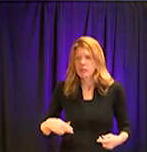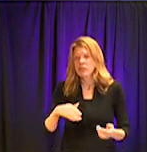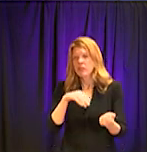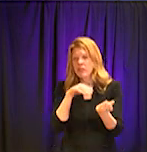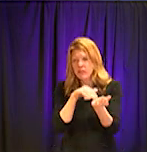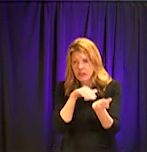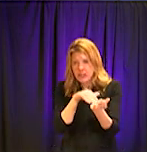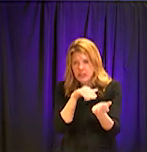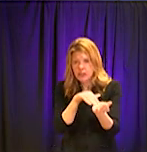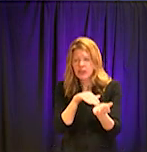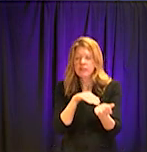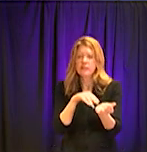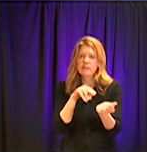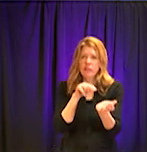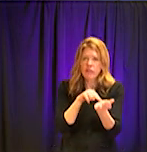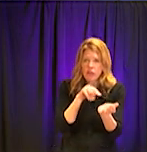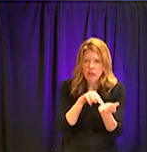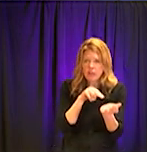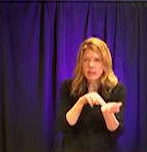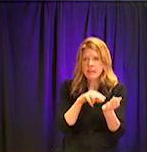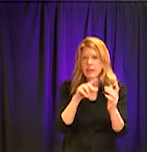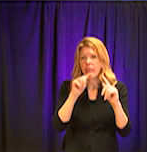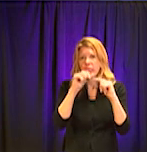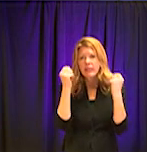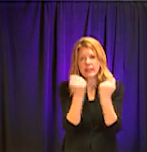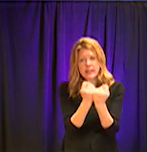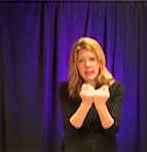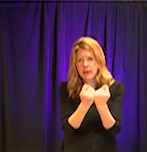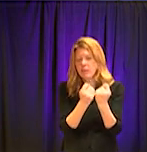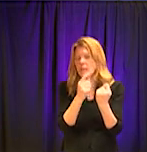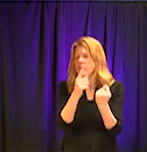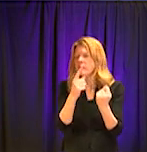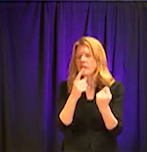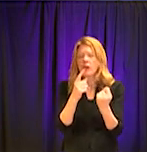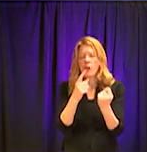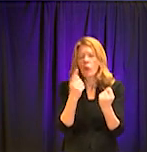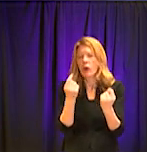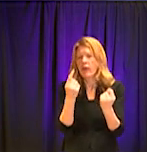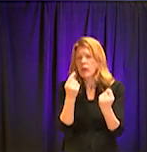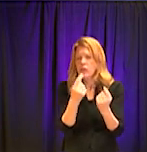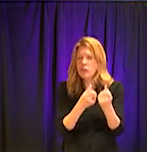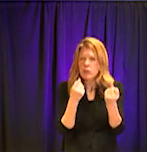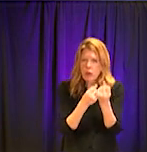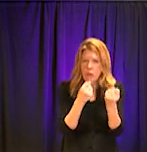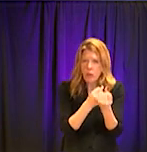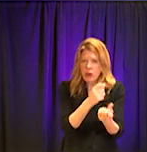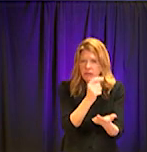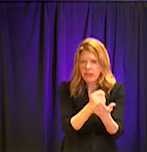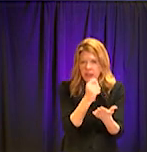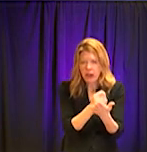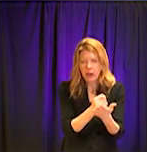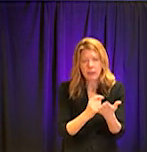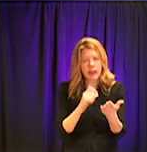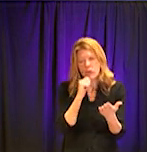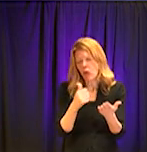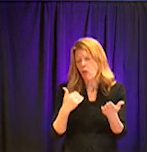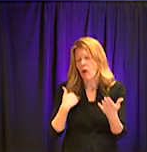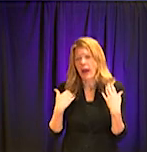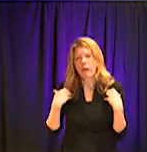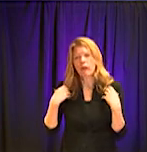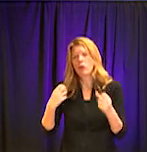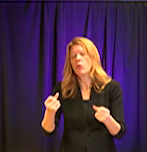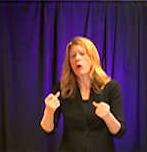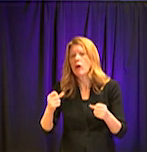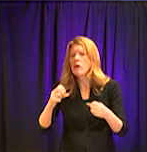And so right now, there is no cure for the COVID-19 virus. What that means is that, um, all these health care professionals